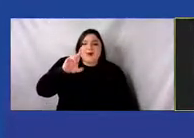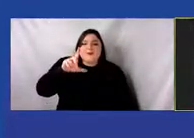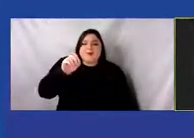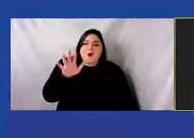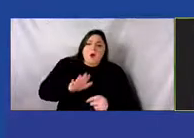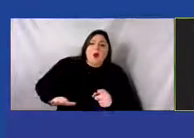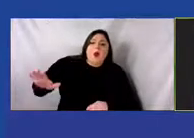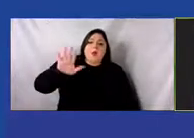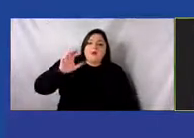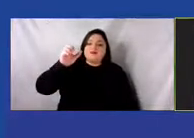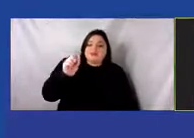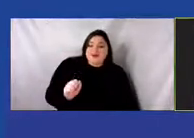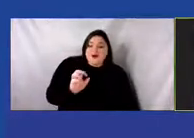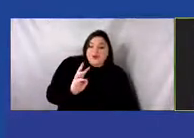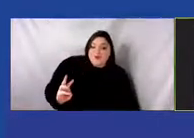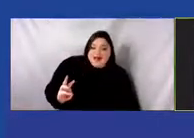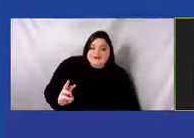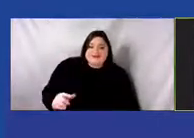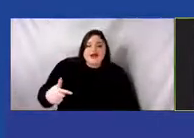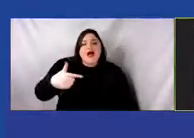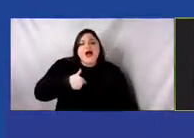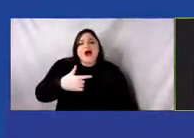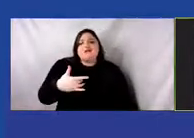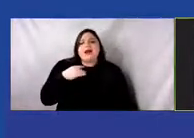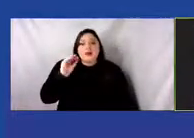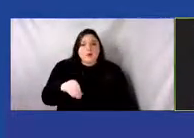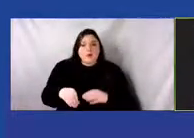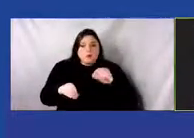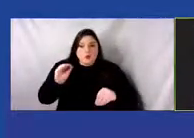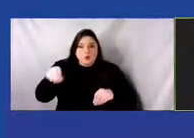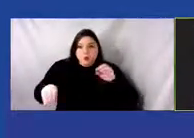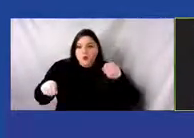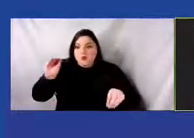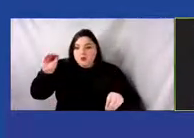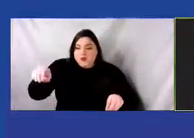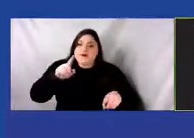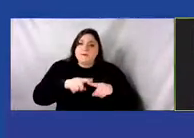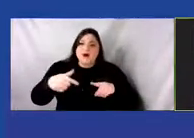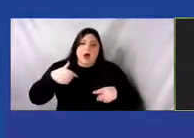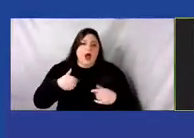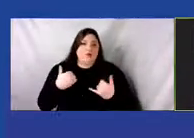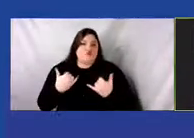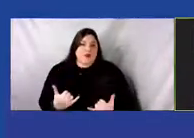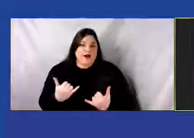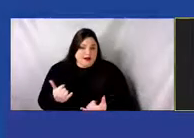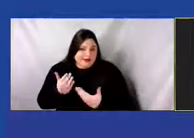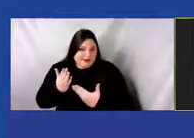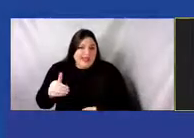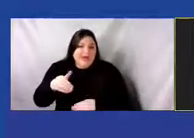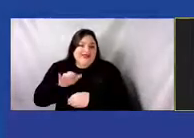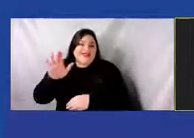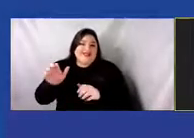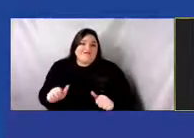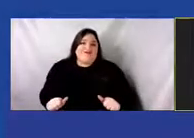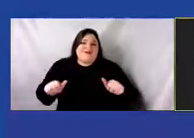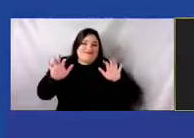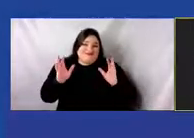and I live mobily, but I am currently here in their unceded territory.